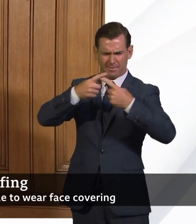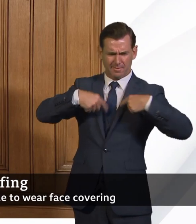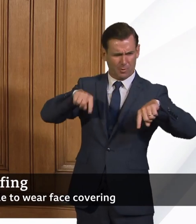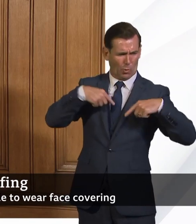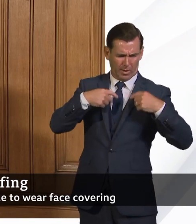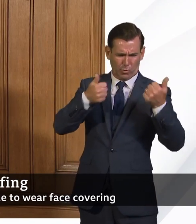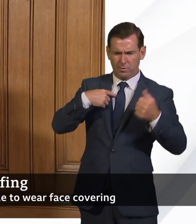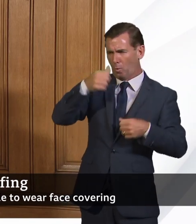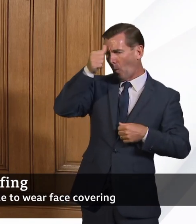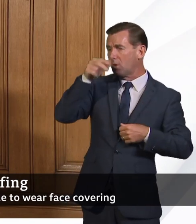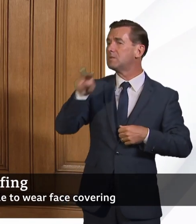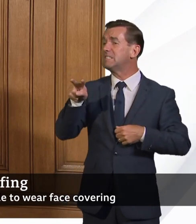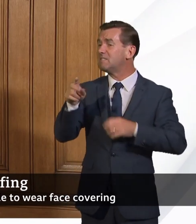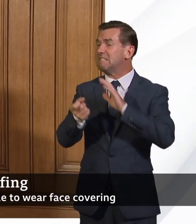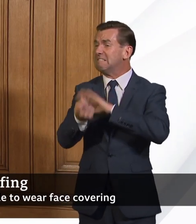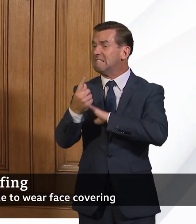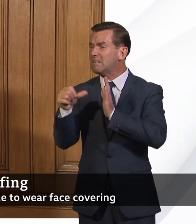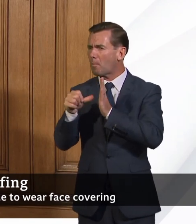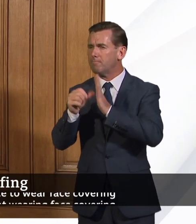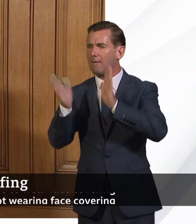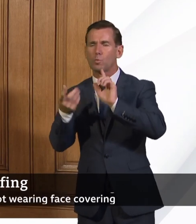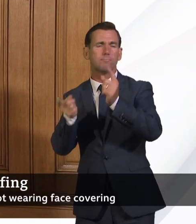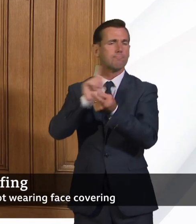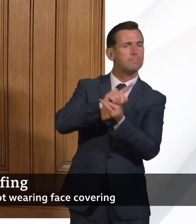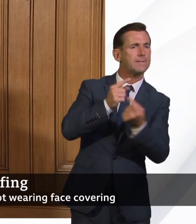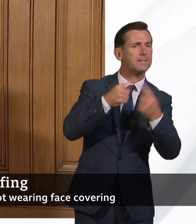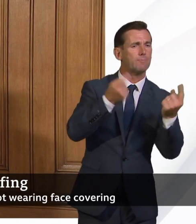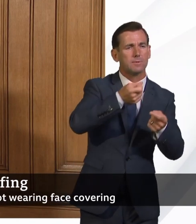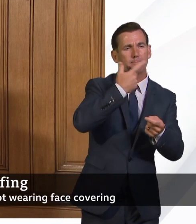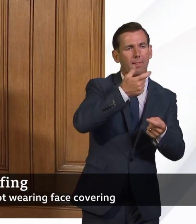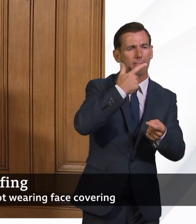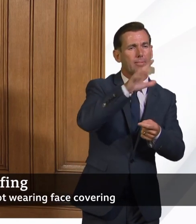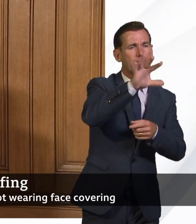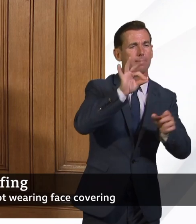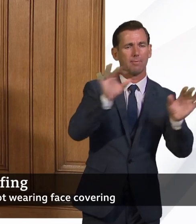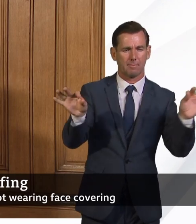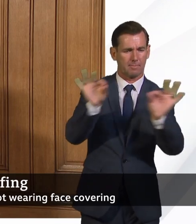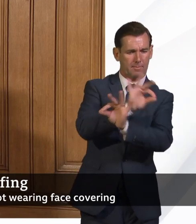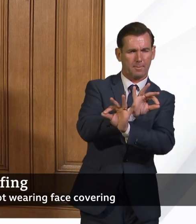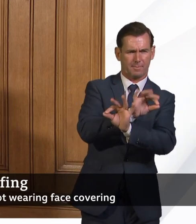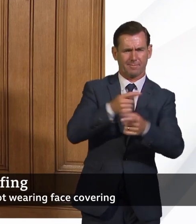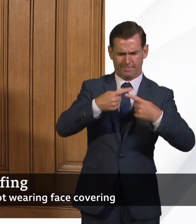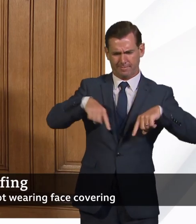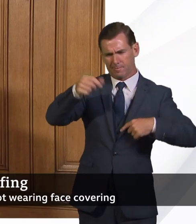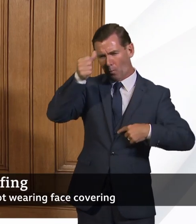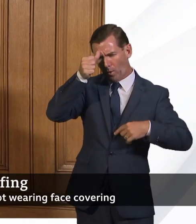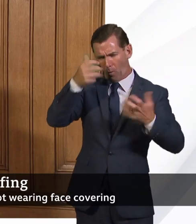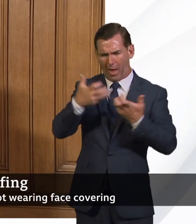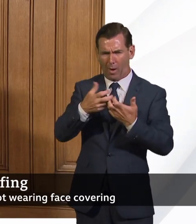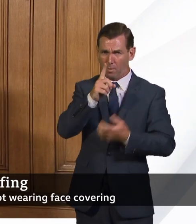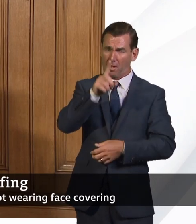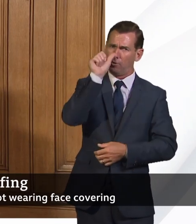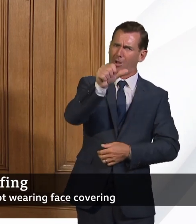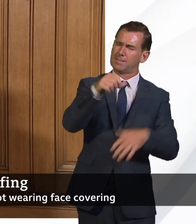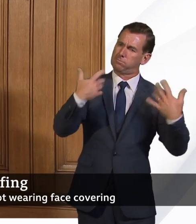happen, and putting in place alternative arrangements. So we do know how to do this, but you're absolutely right. It's something that is